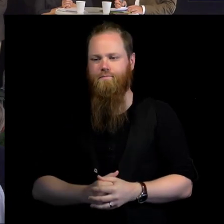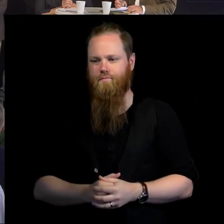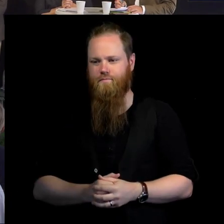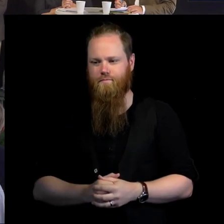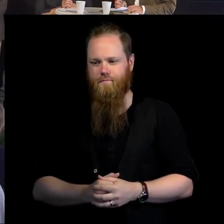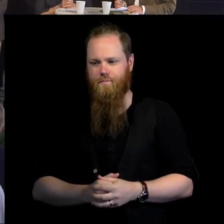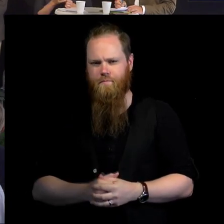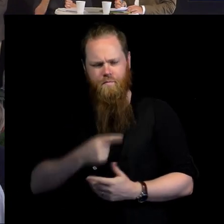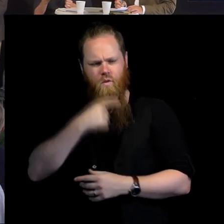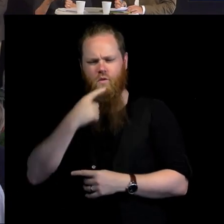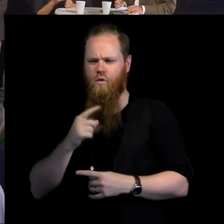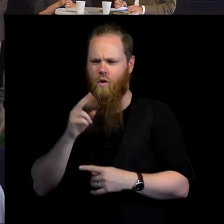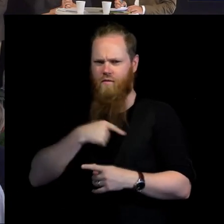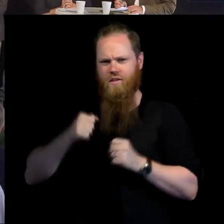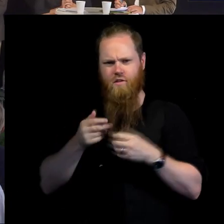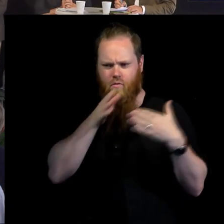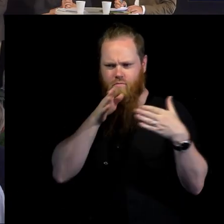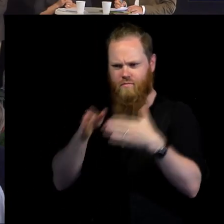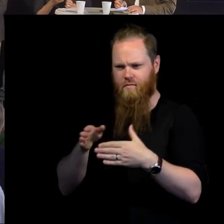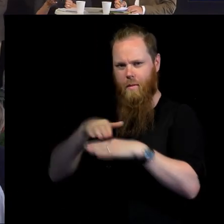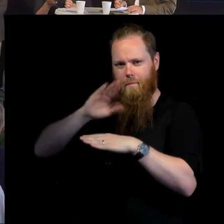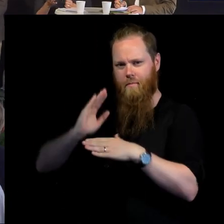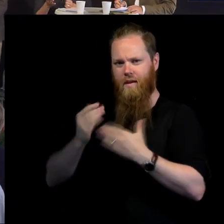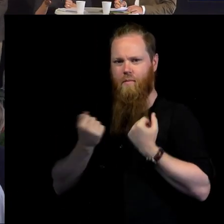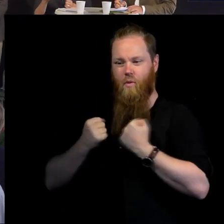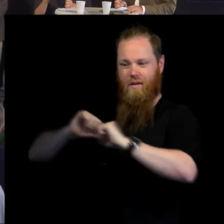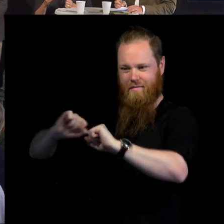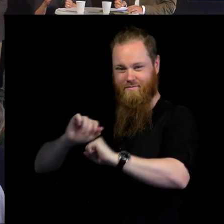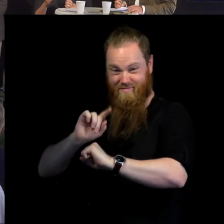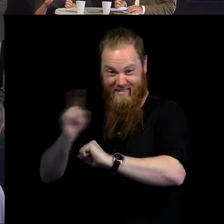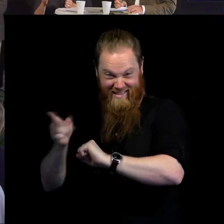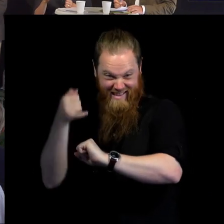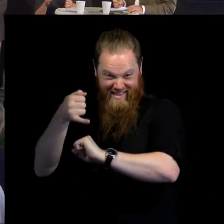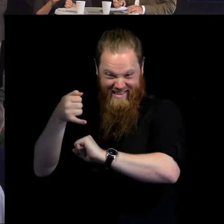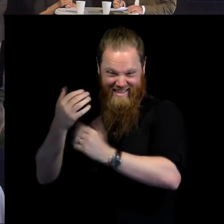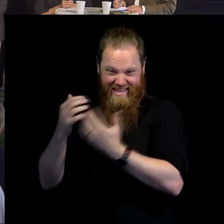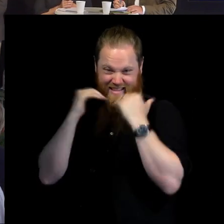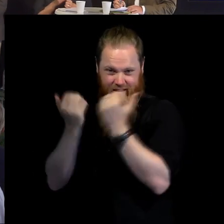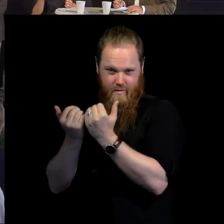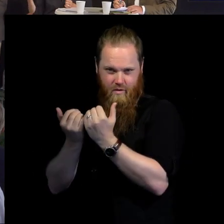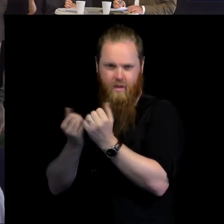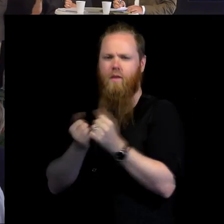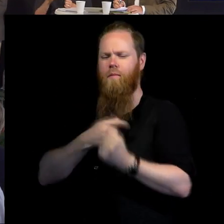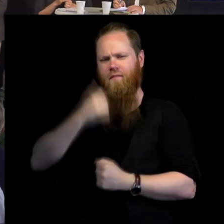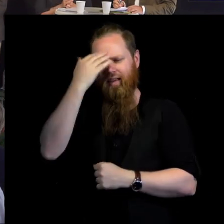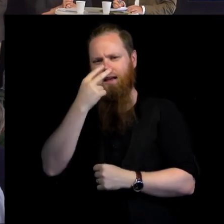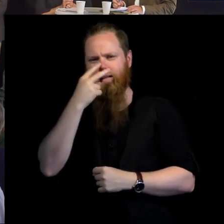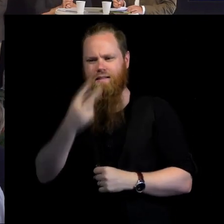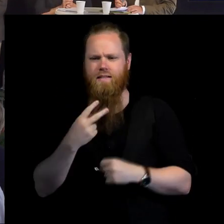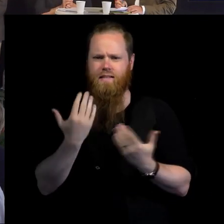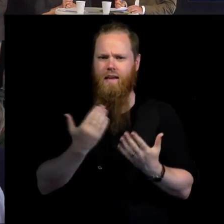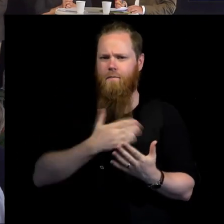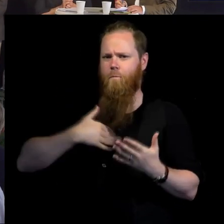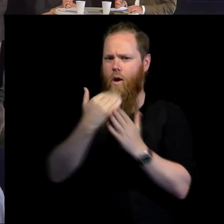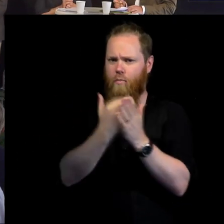were to move in to the more action-oriented part later on, but we can then see that the funds and programs also represented